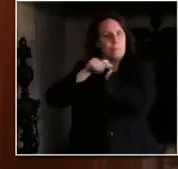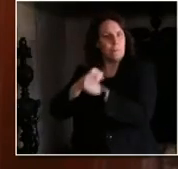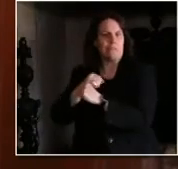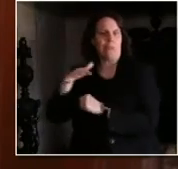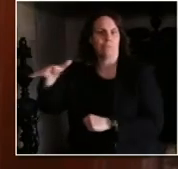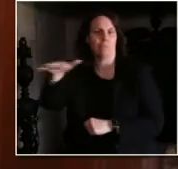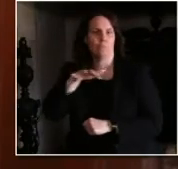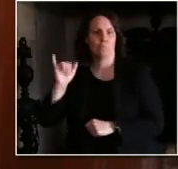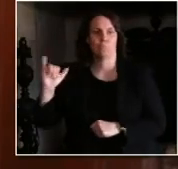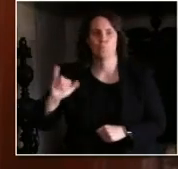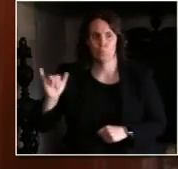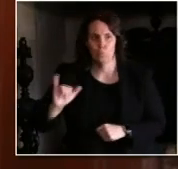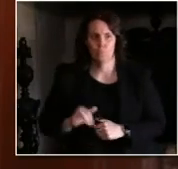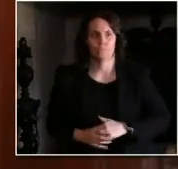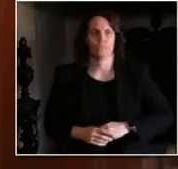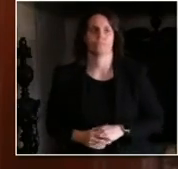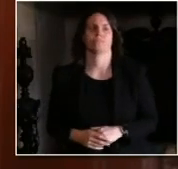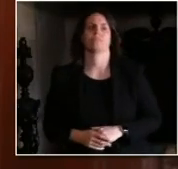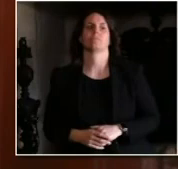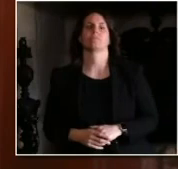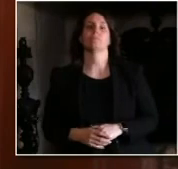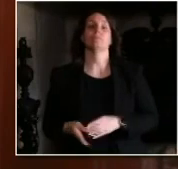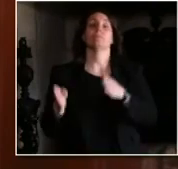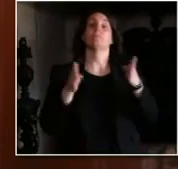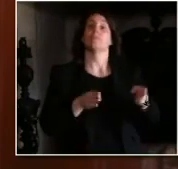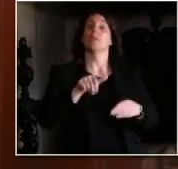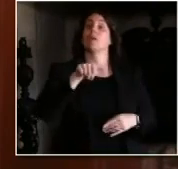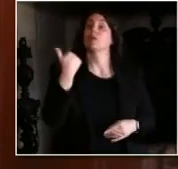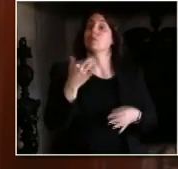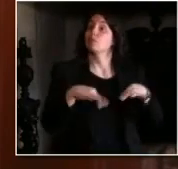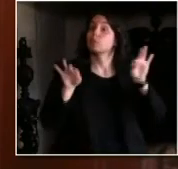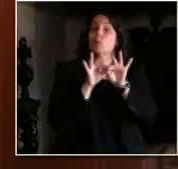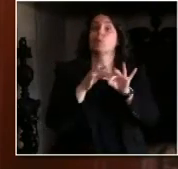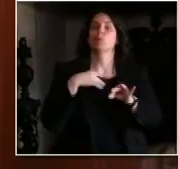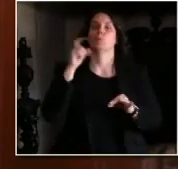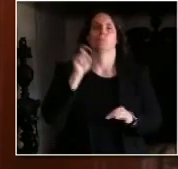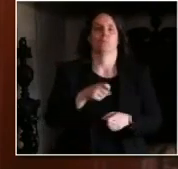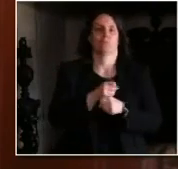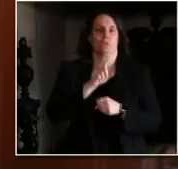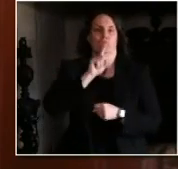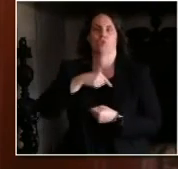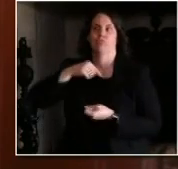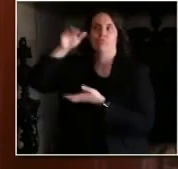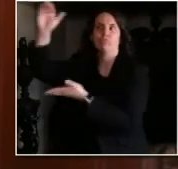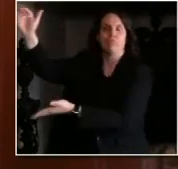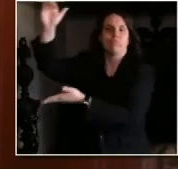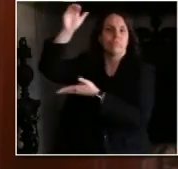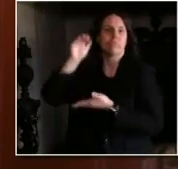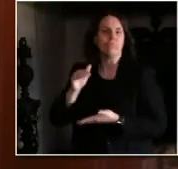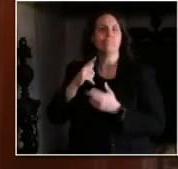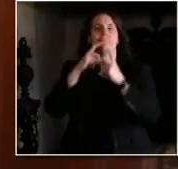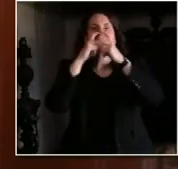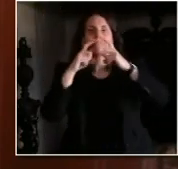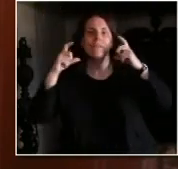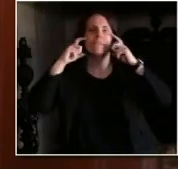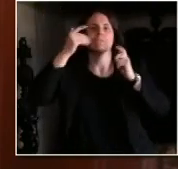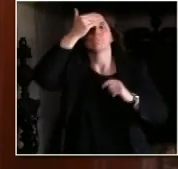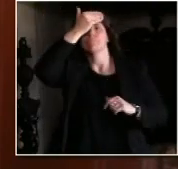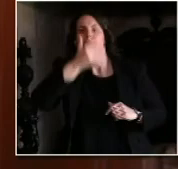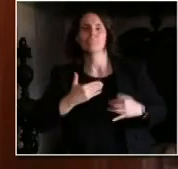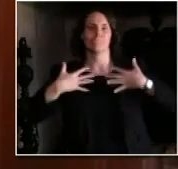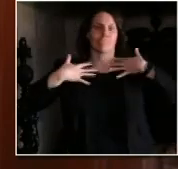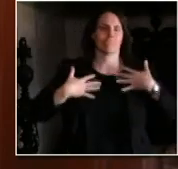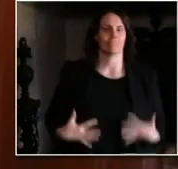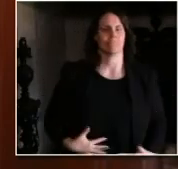do their jobs. Right now, despite our state's ongoing efforts to get our fair share of supplies from the federal government,